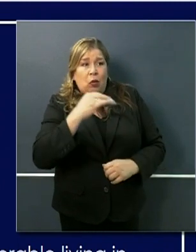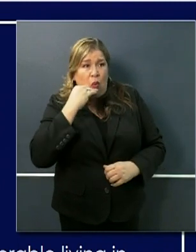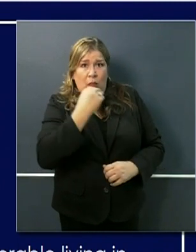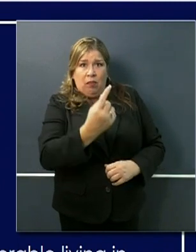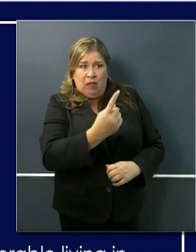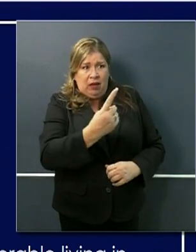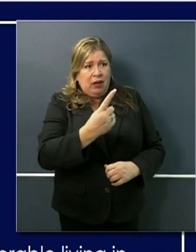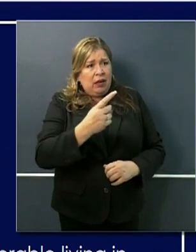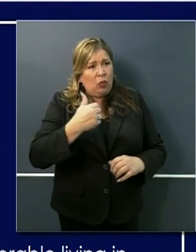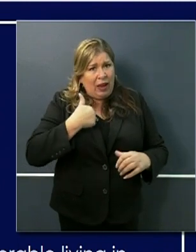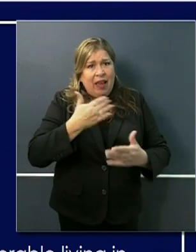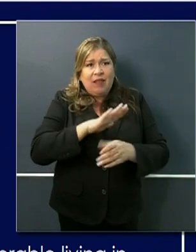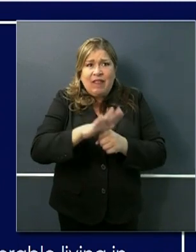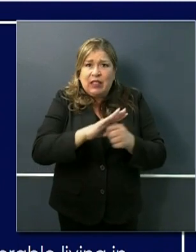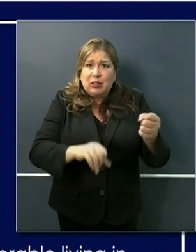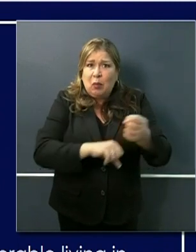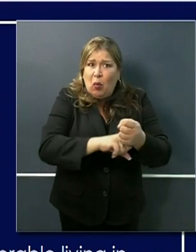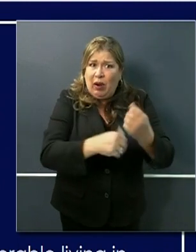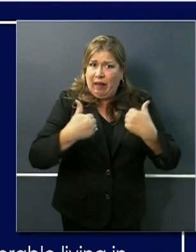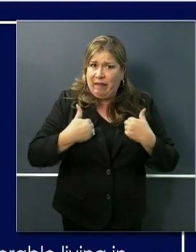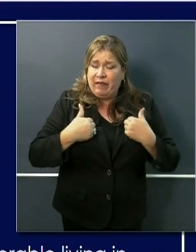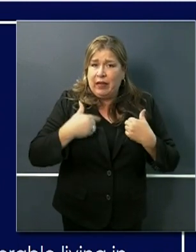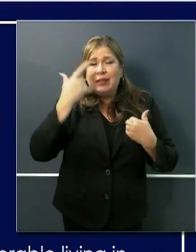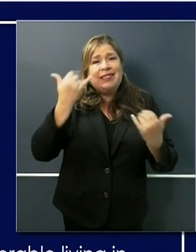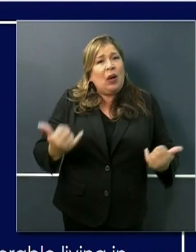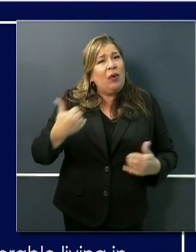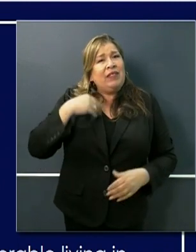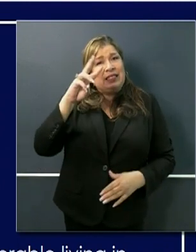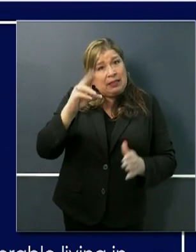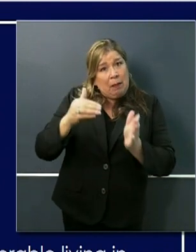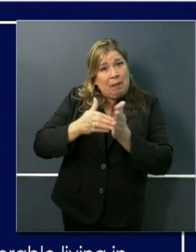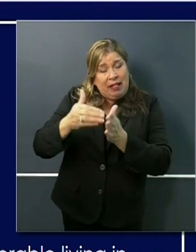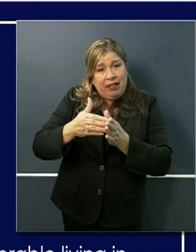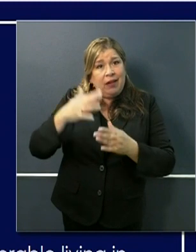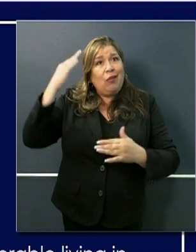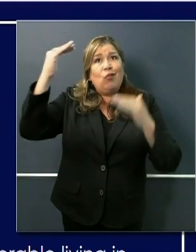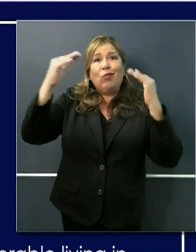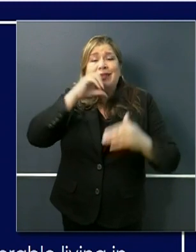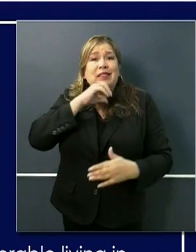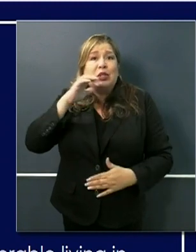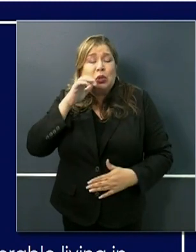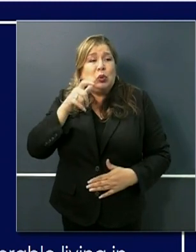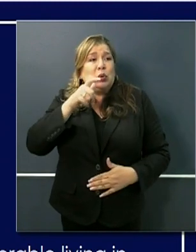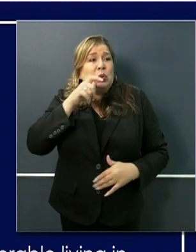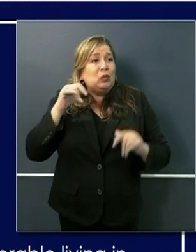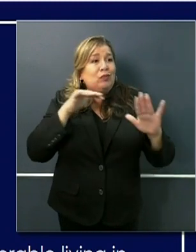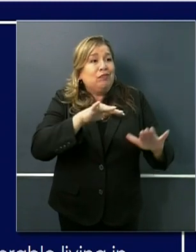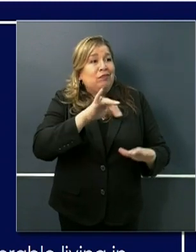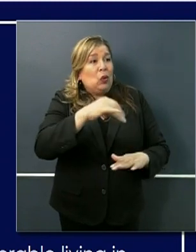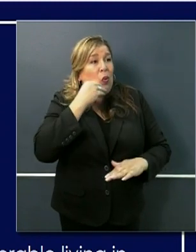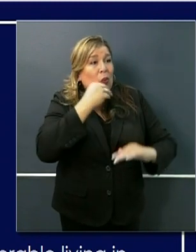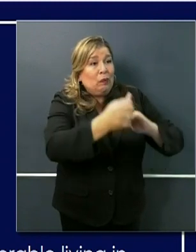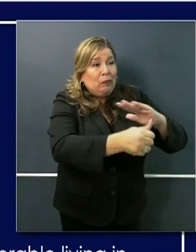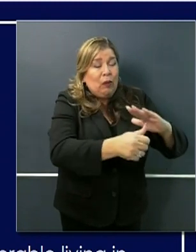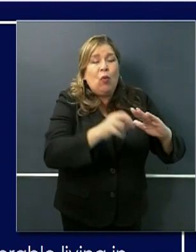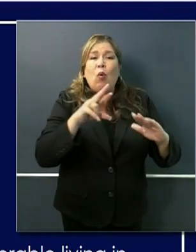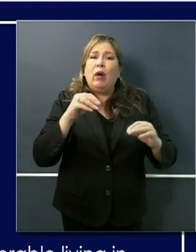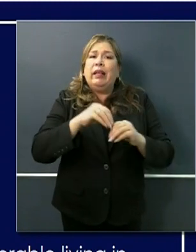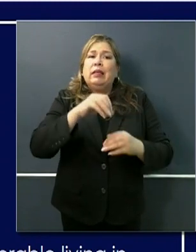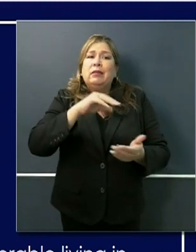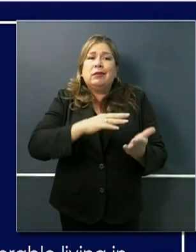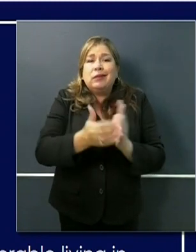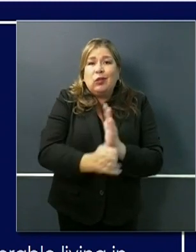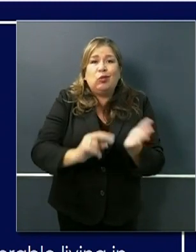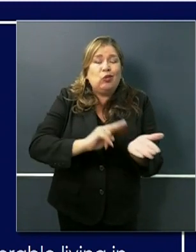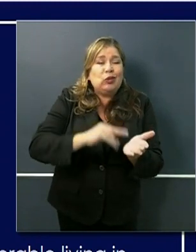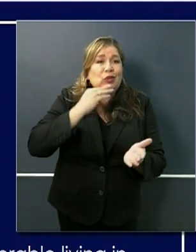state we have over six million older adults who are either isolating in their home or maybe in congregate setting and every one of them deserves the support they